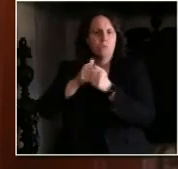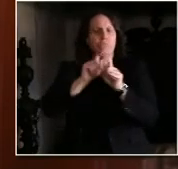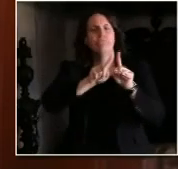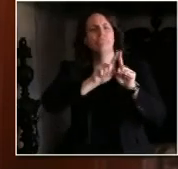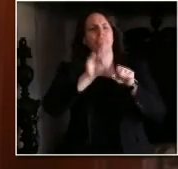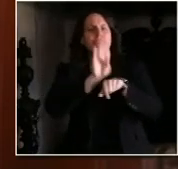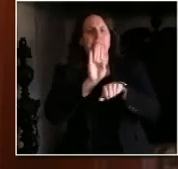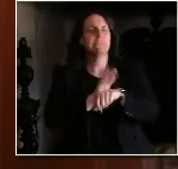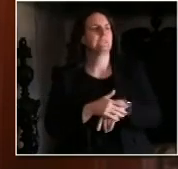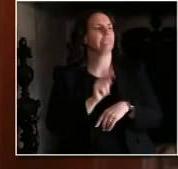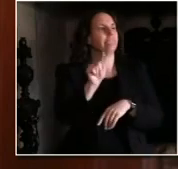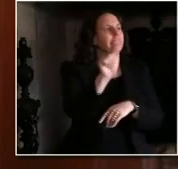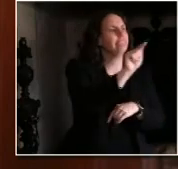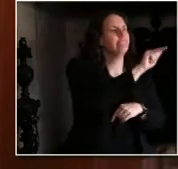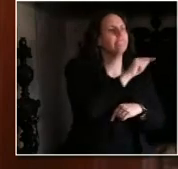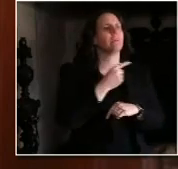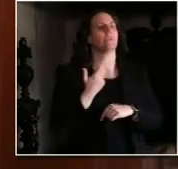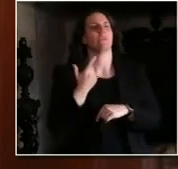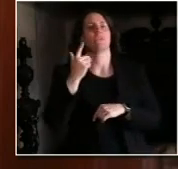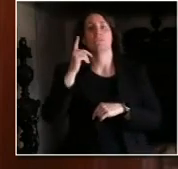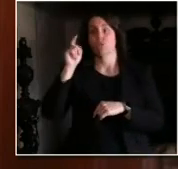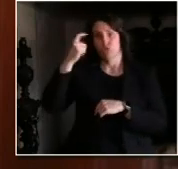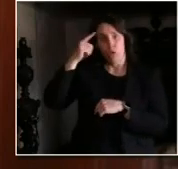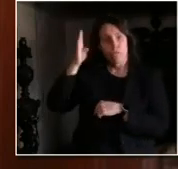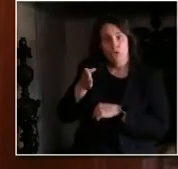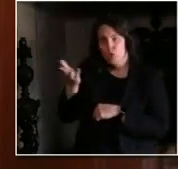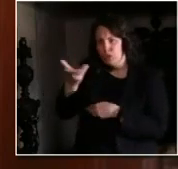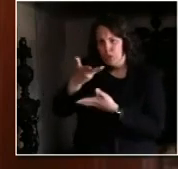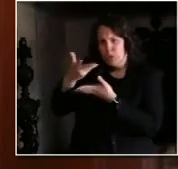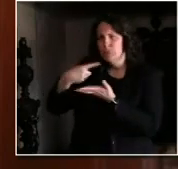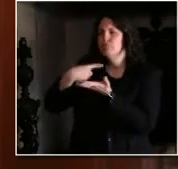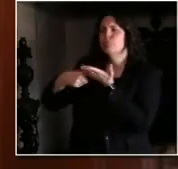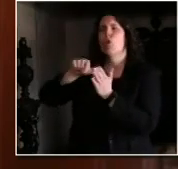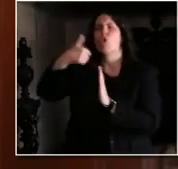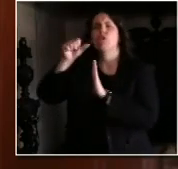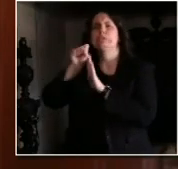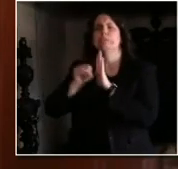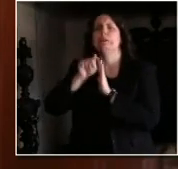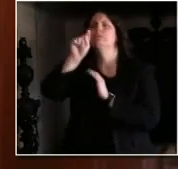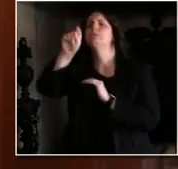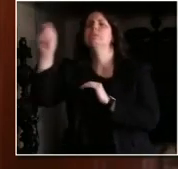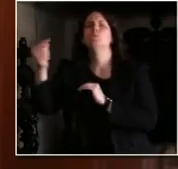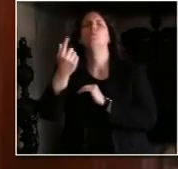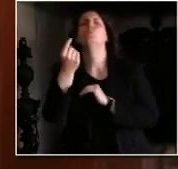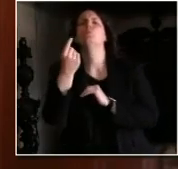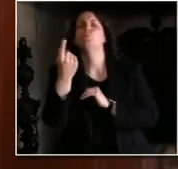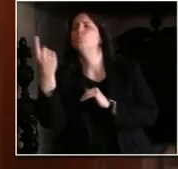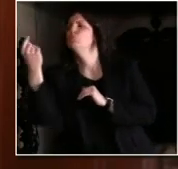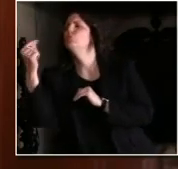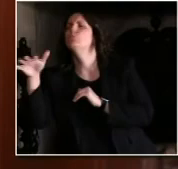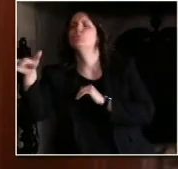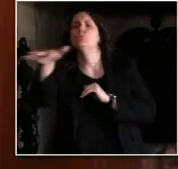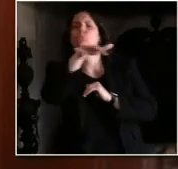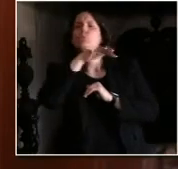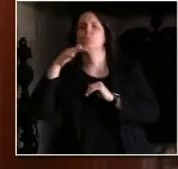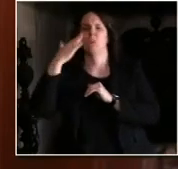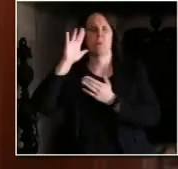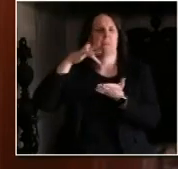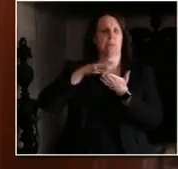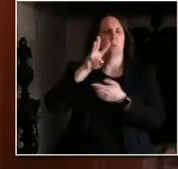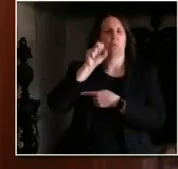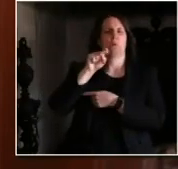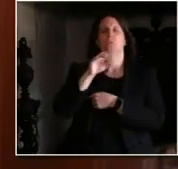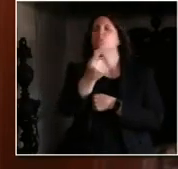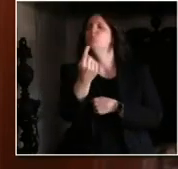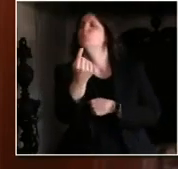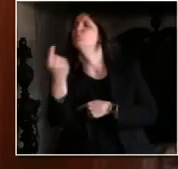with governors around the country, particularly our neighbors in the Midwest. Here in the Midwest, we are bound by our commitment to